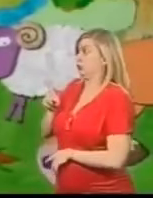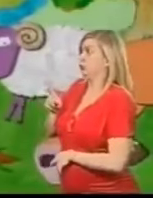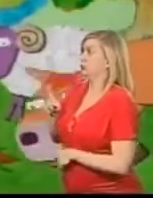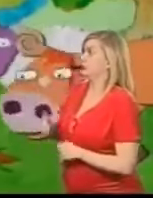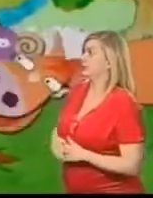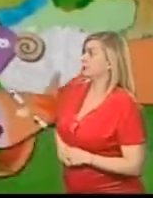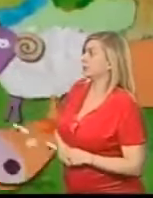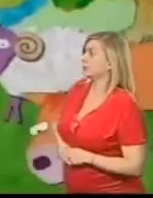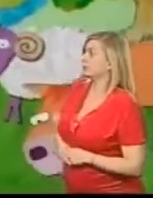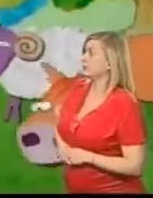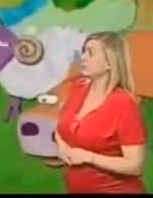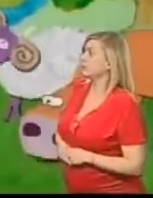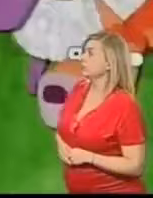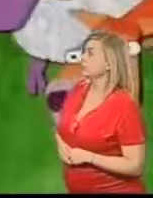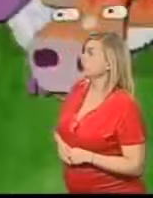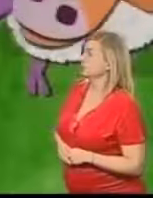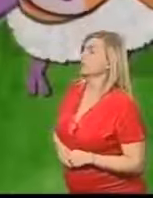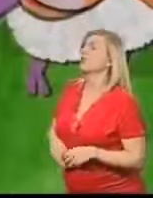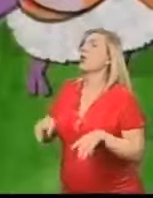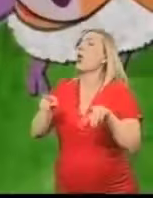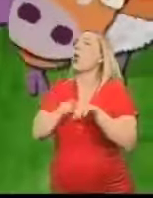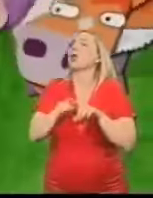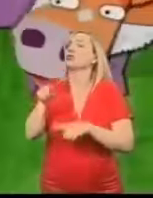Also good for chopping carrots